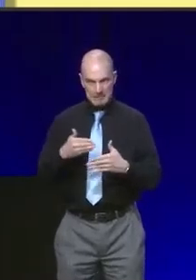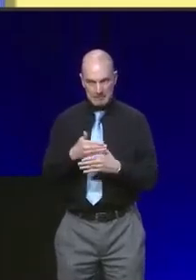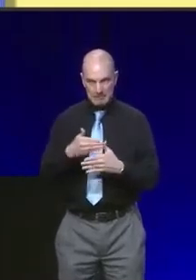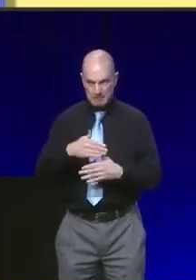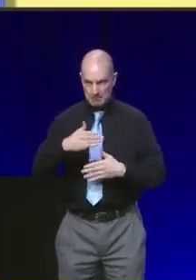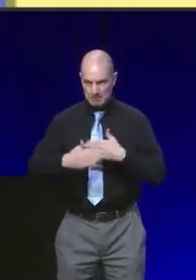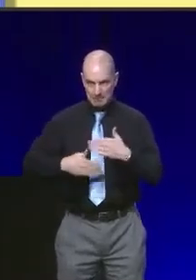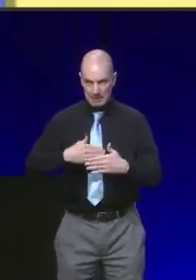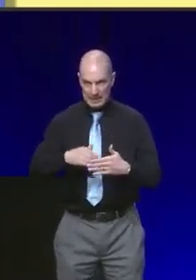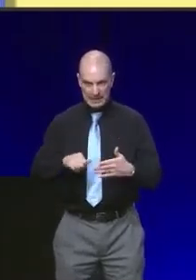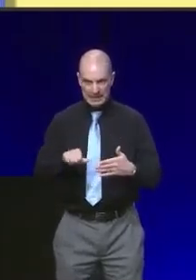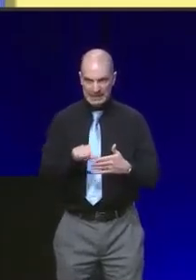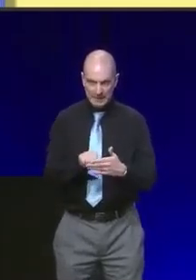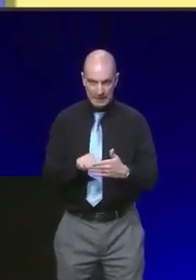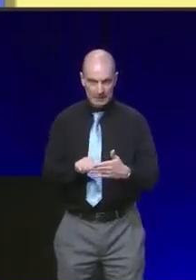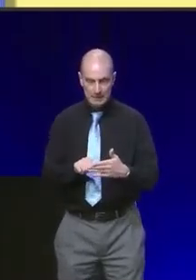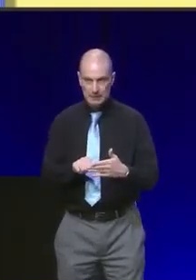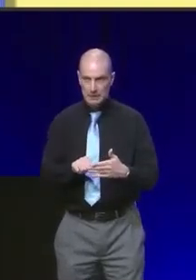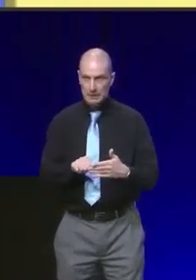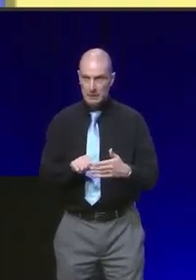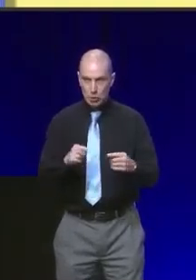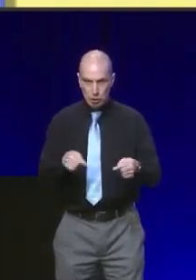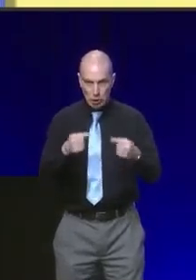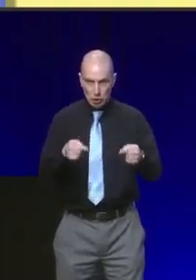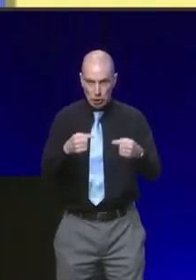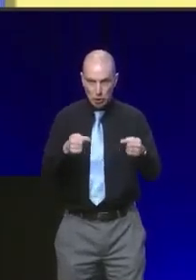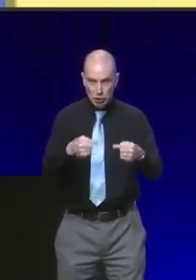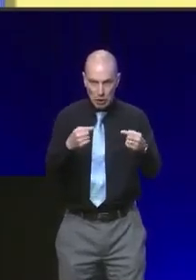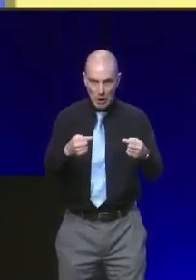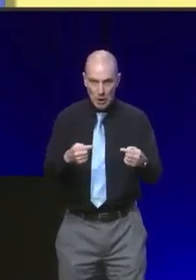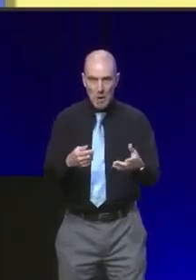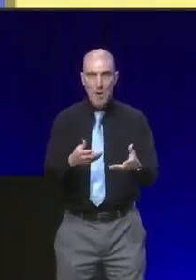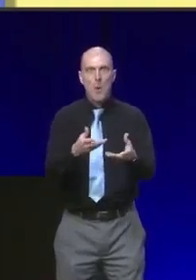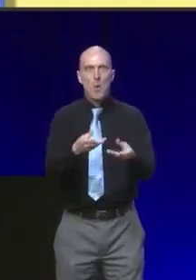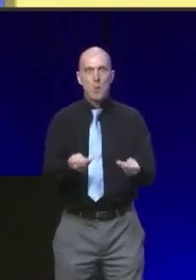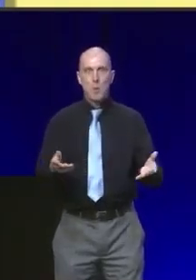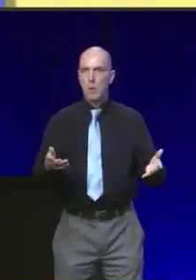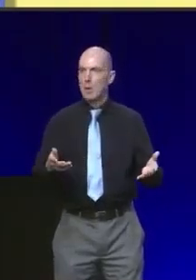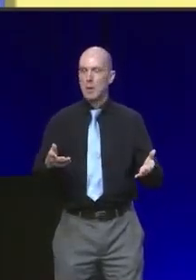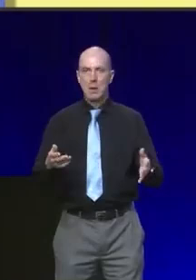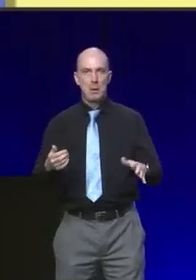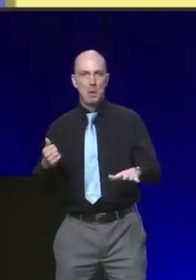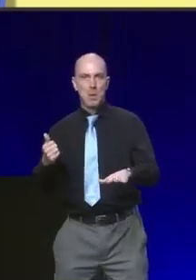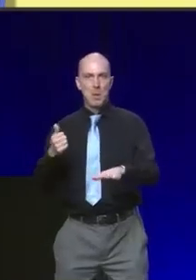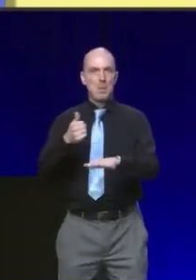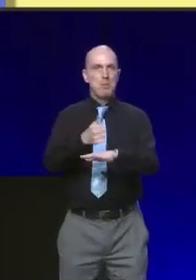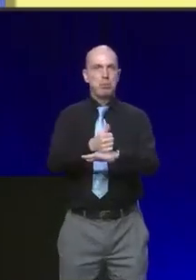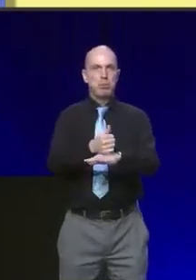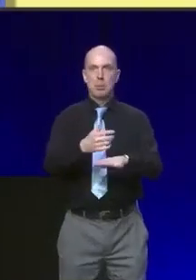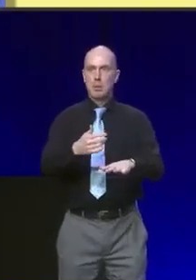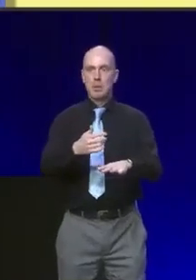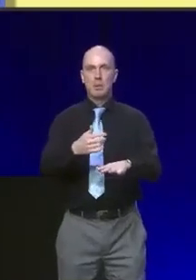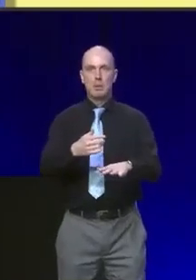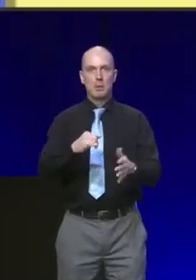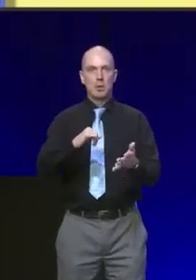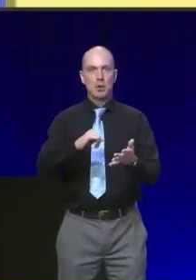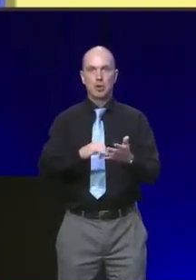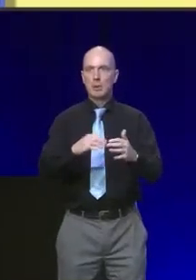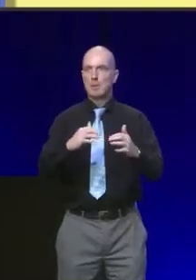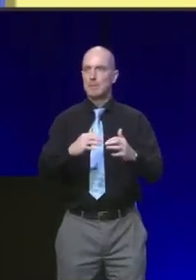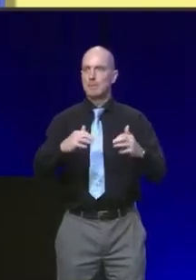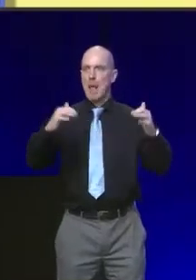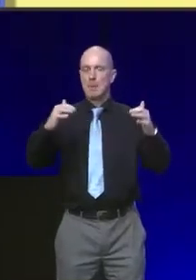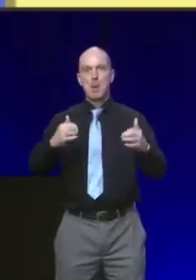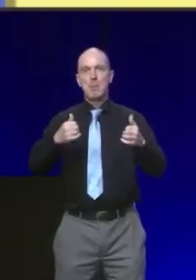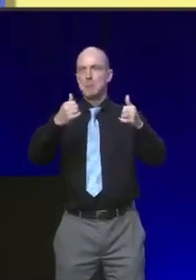had, but the hard work paid off. We helped create our national parliament. The